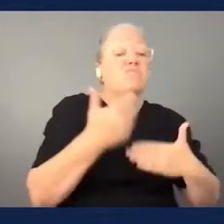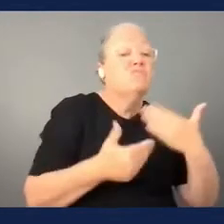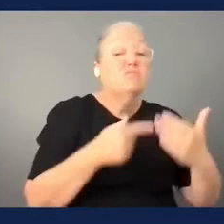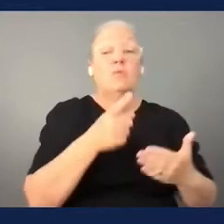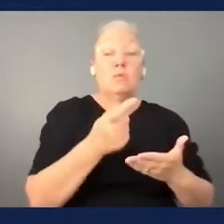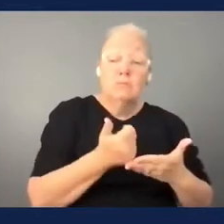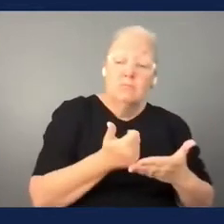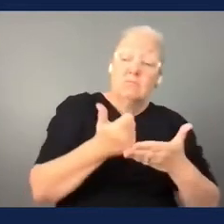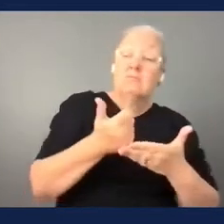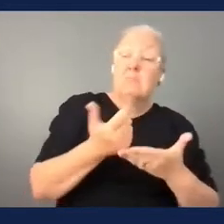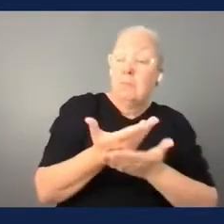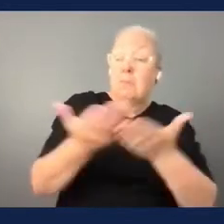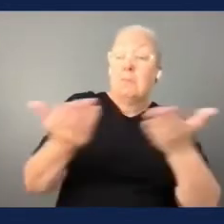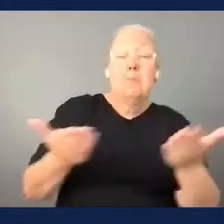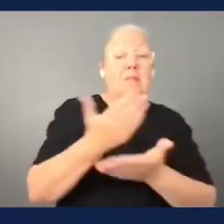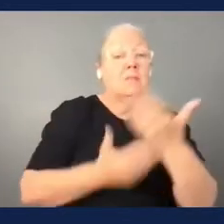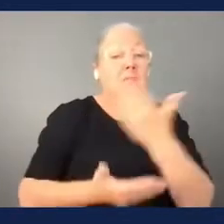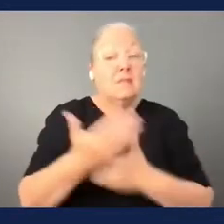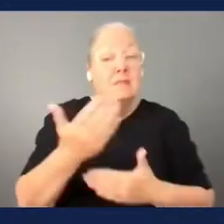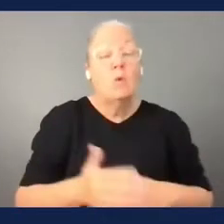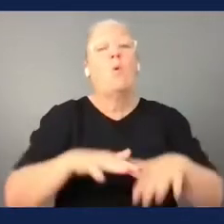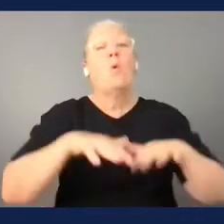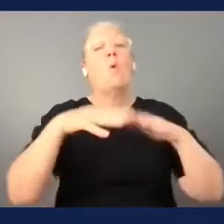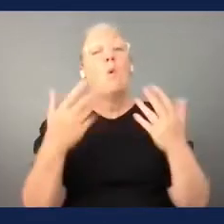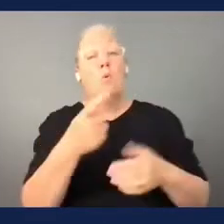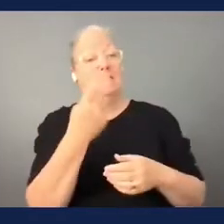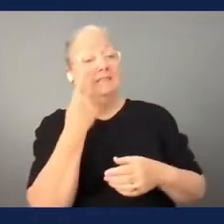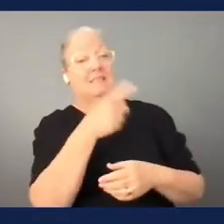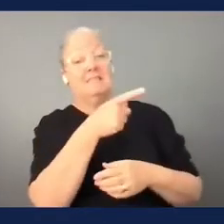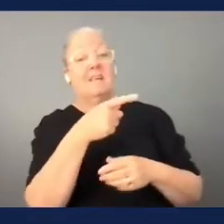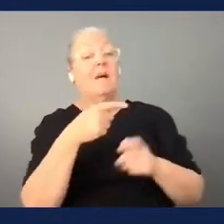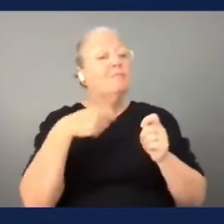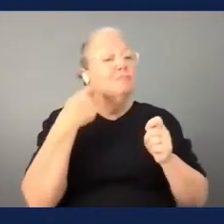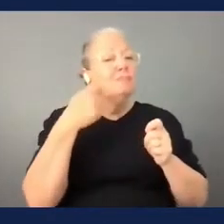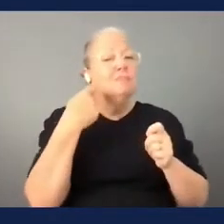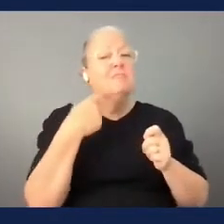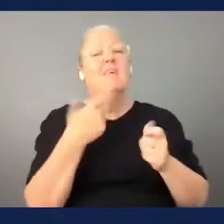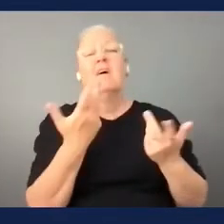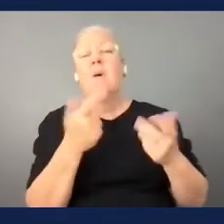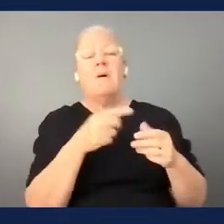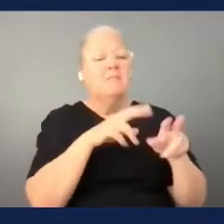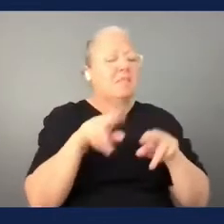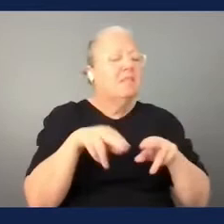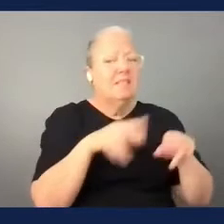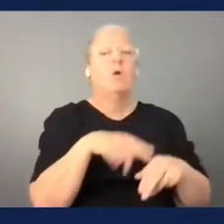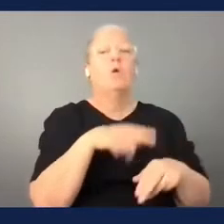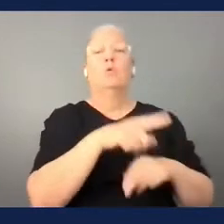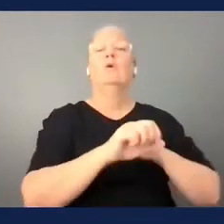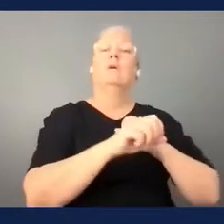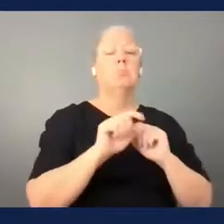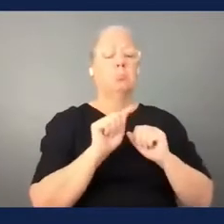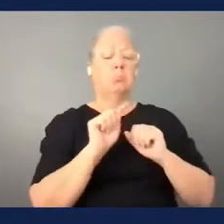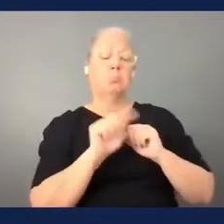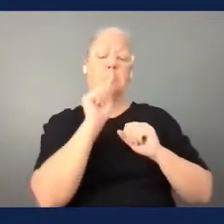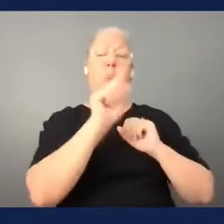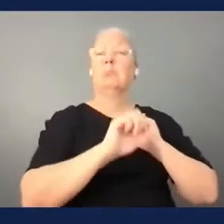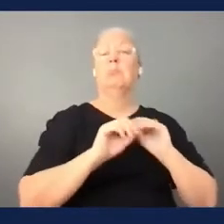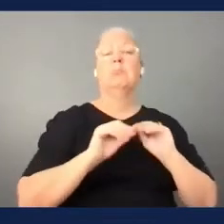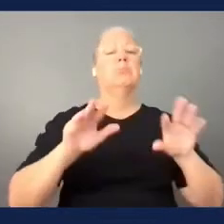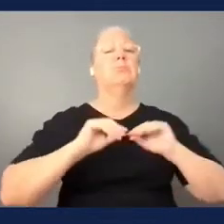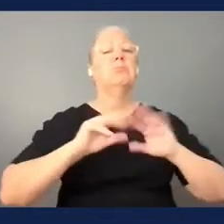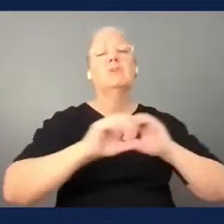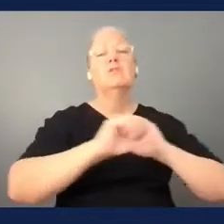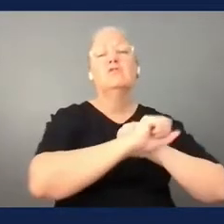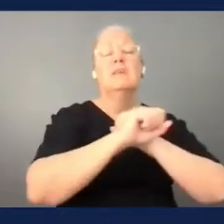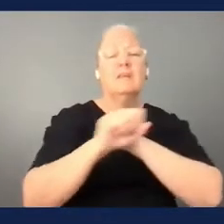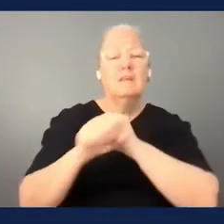or just by promoting the campaign film and raising awareness of the campaign but every single person on this planet can make a difference we can't rely on the governments to do